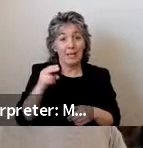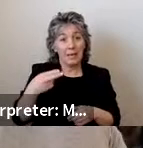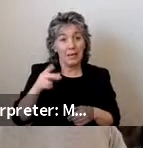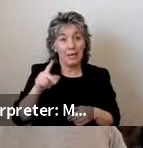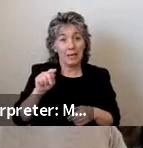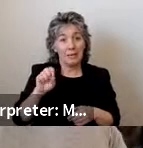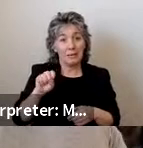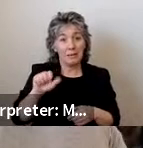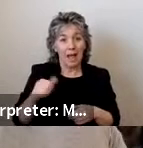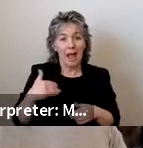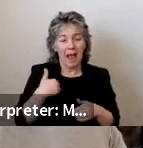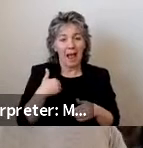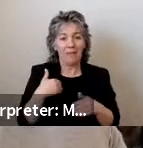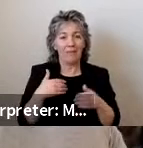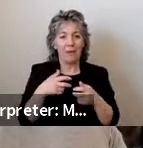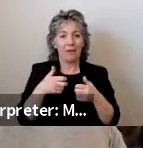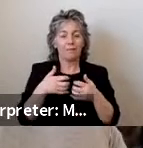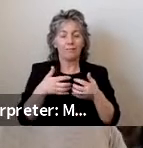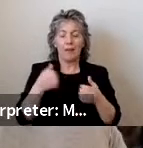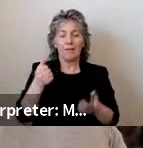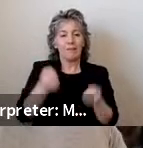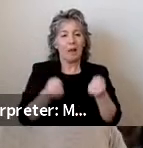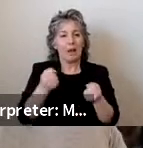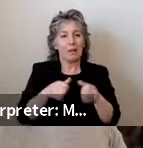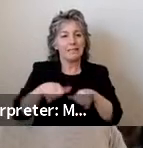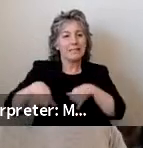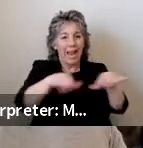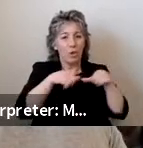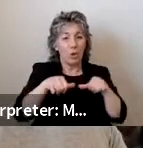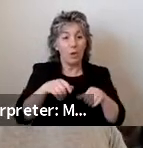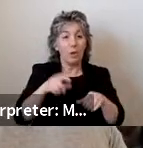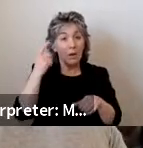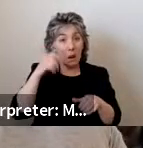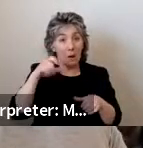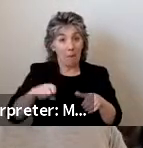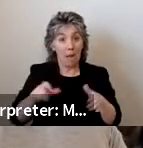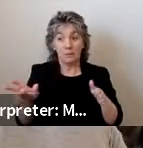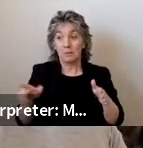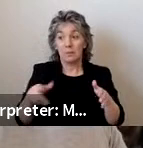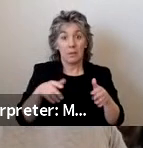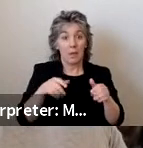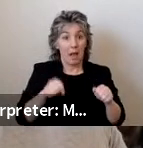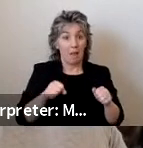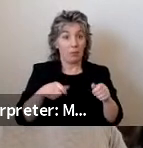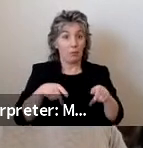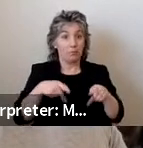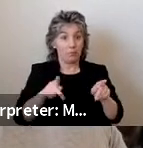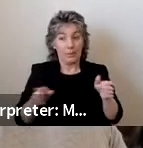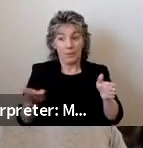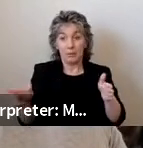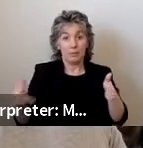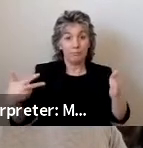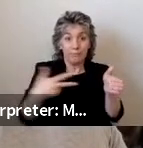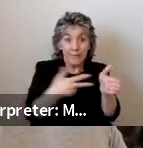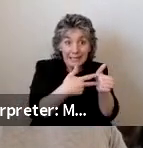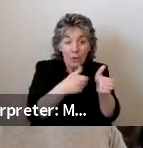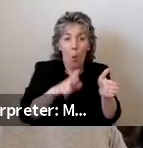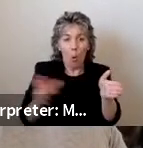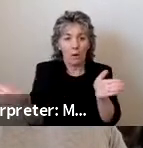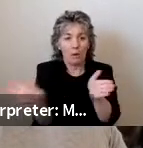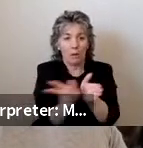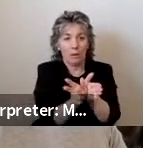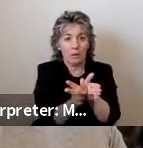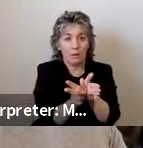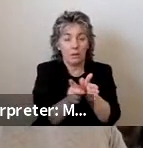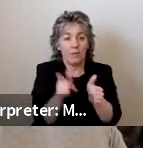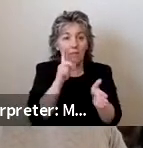Standards and permit boarding facing toward or away from the vehicle. A presenter in session 2 will elaborate on a completely